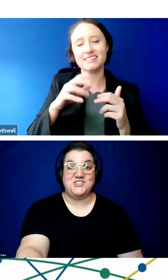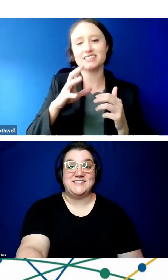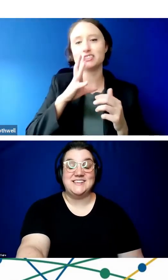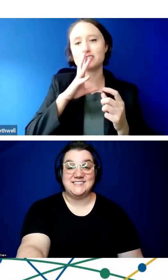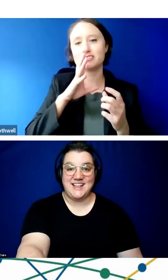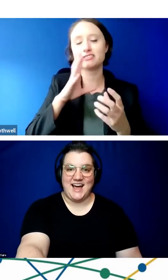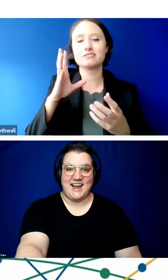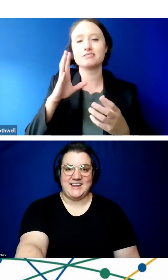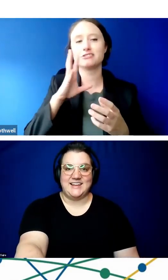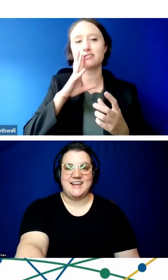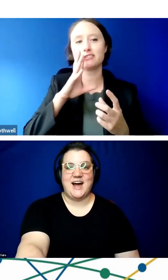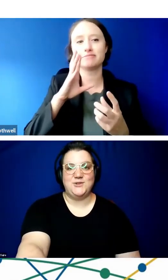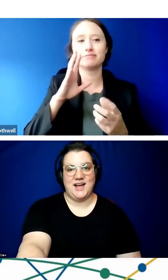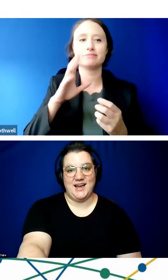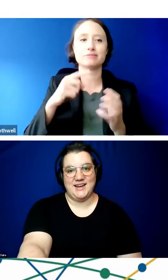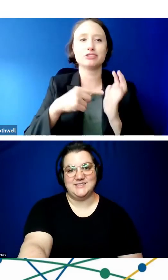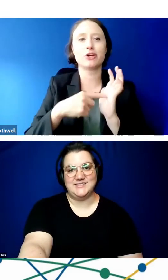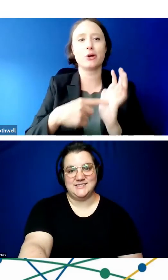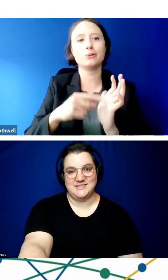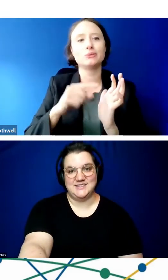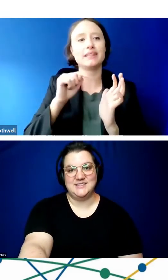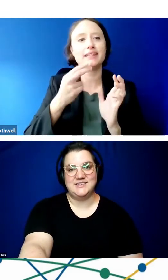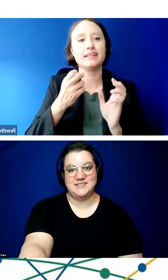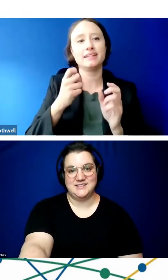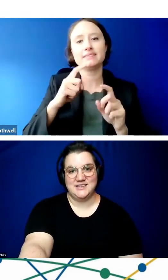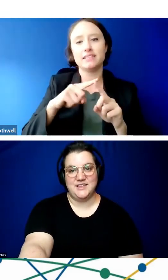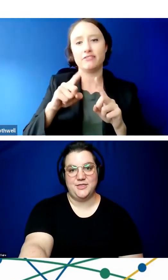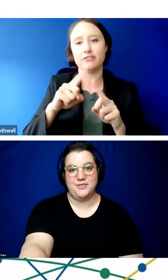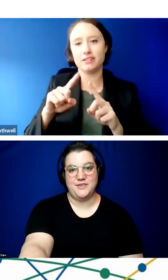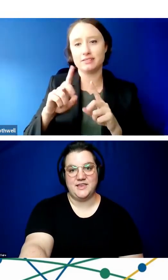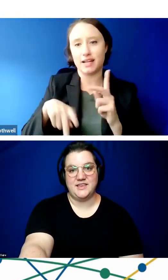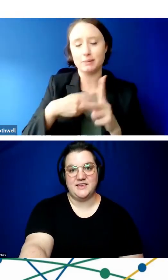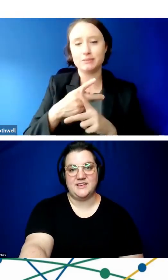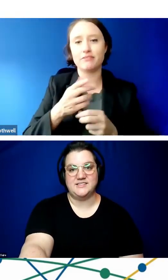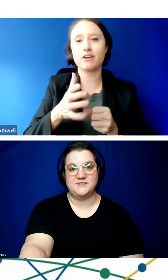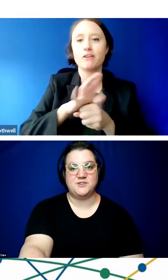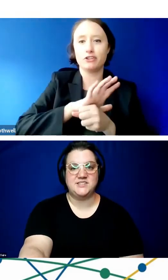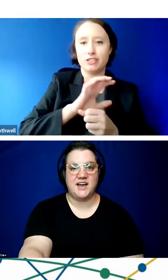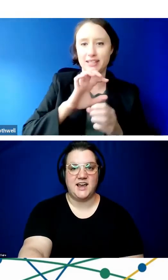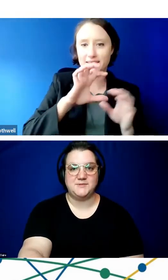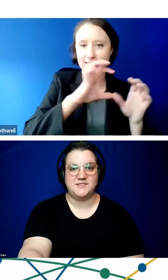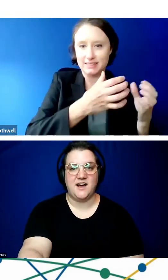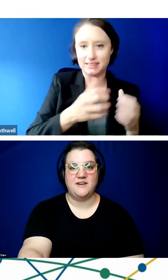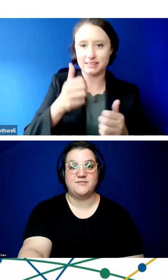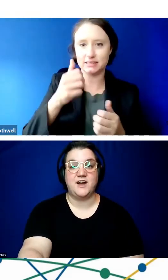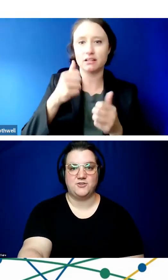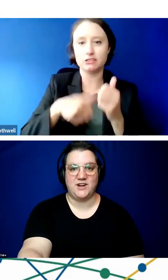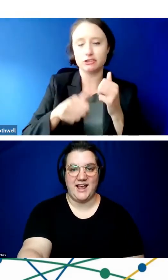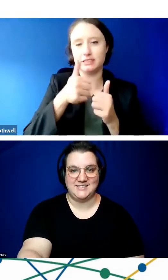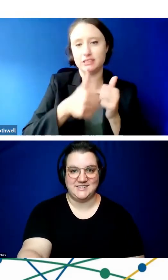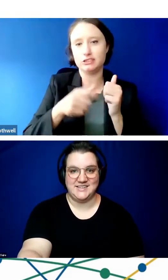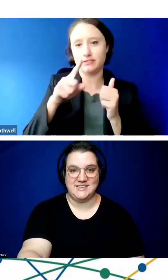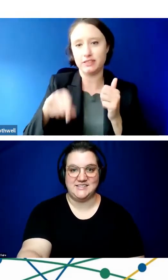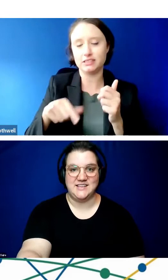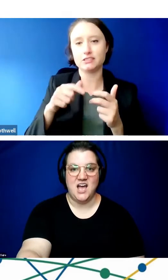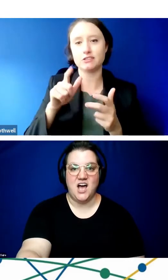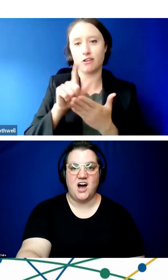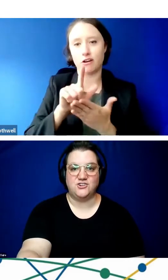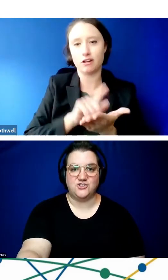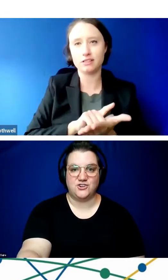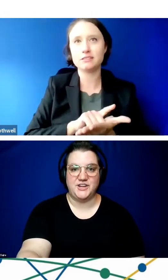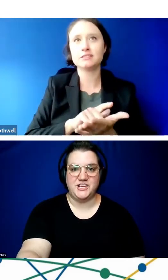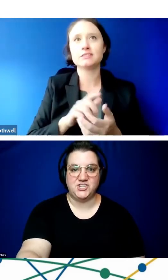Apologies, this slide outlines the different types of covered entities